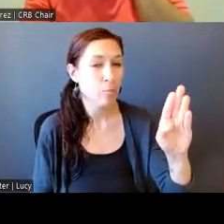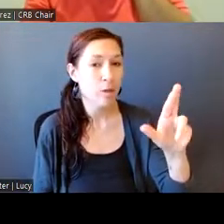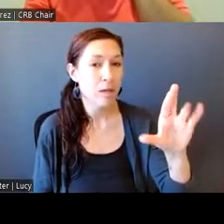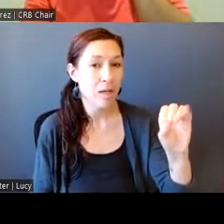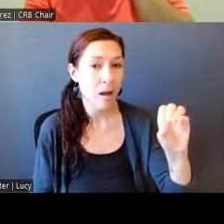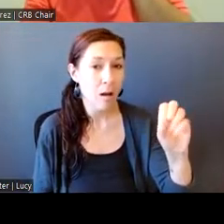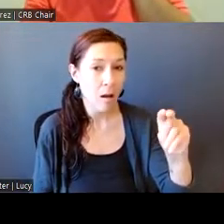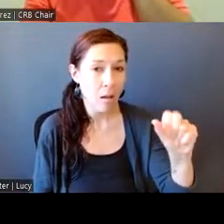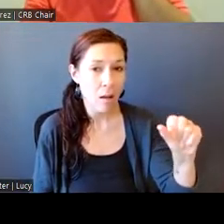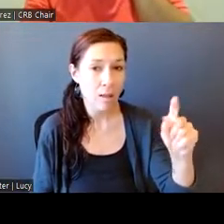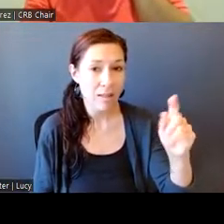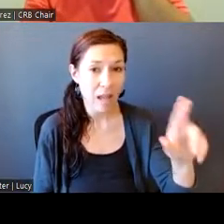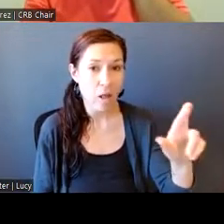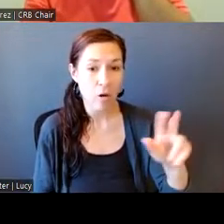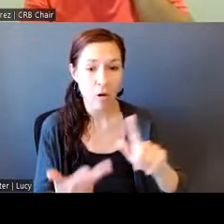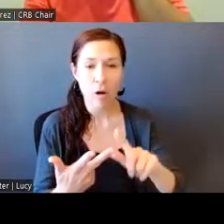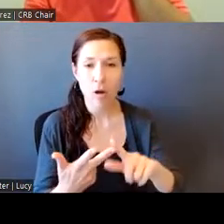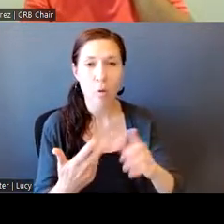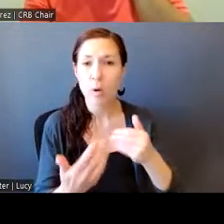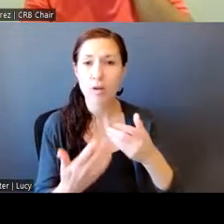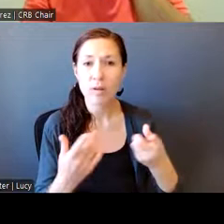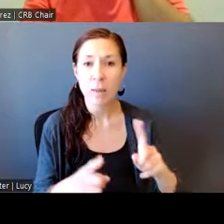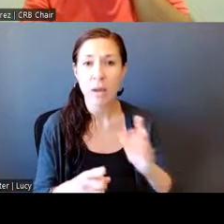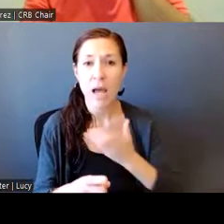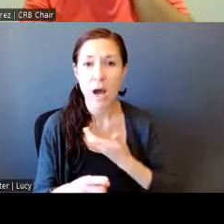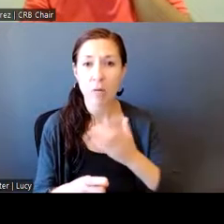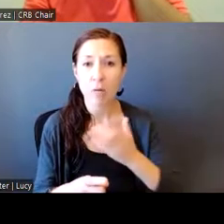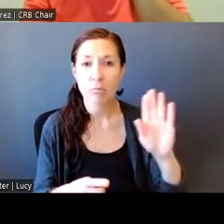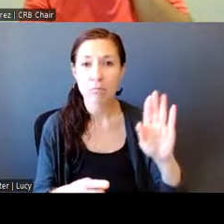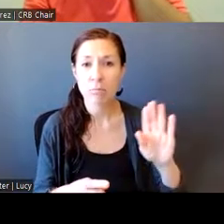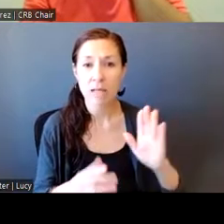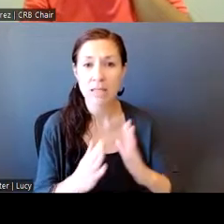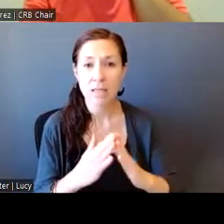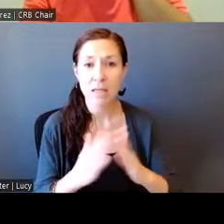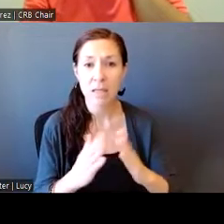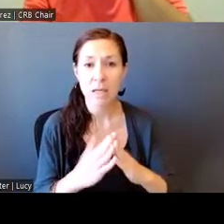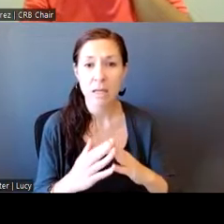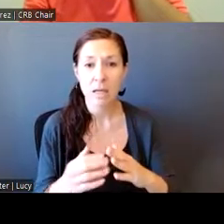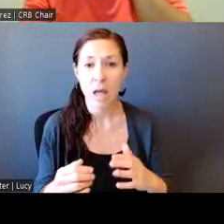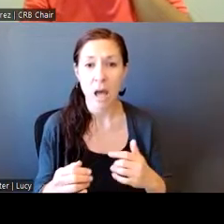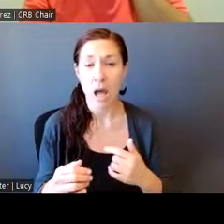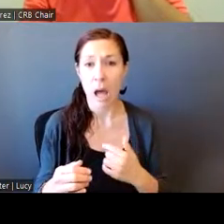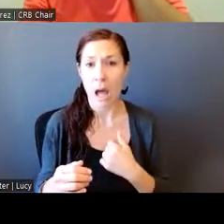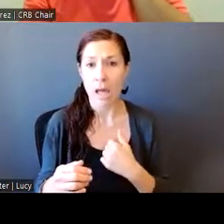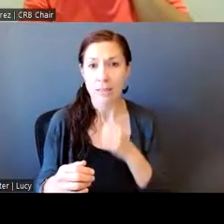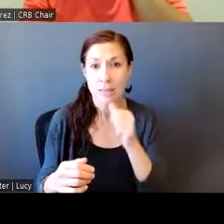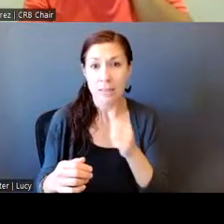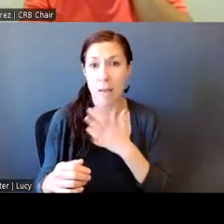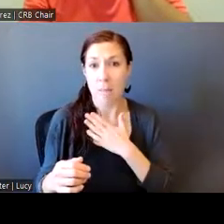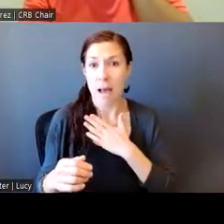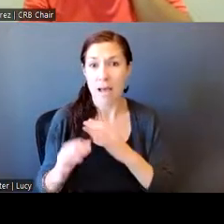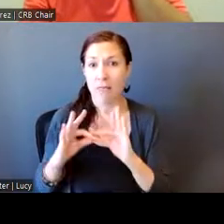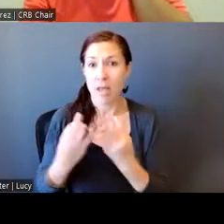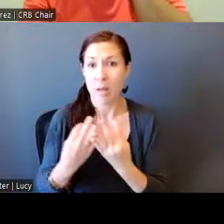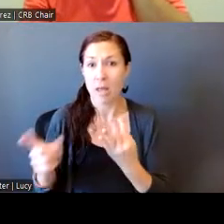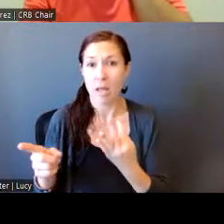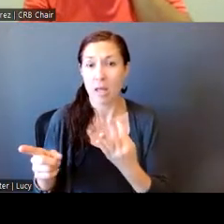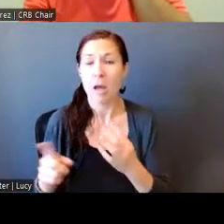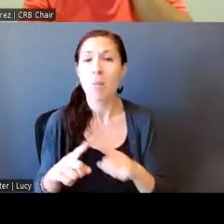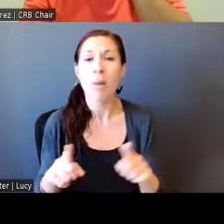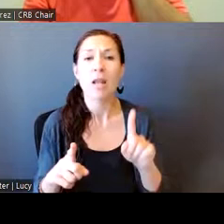you to conduct an investigation. I don't have standing as a family member. All I'm saying is this case is important